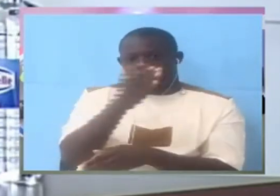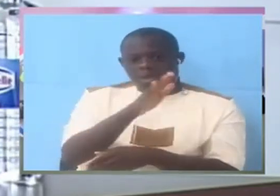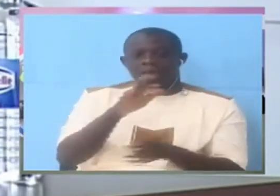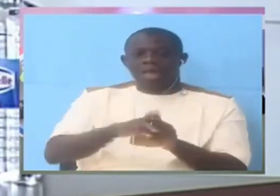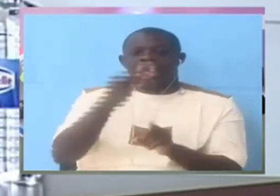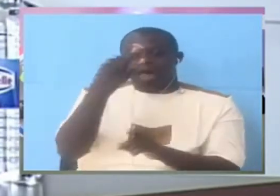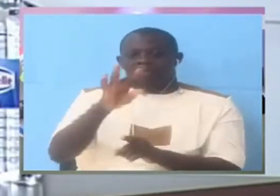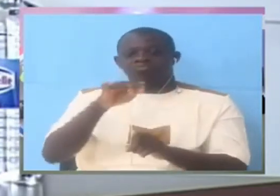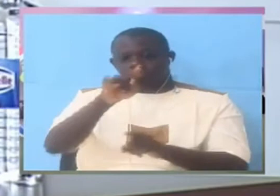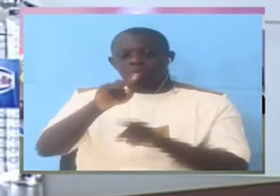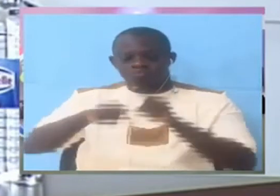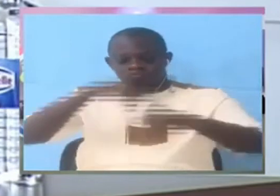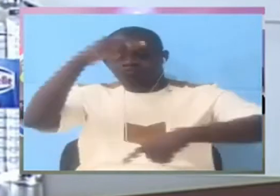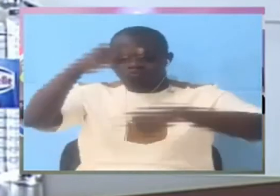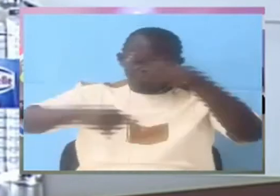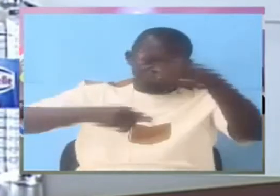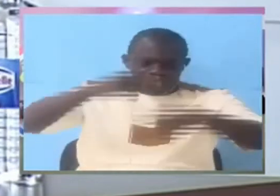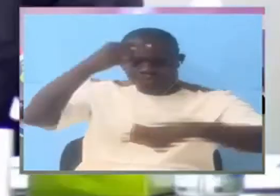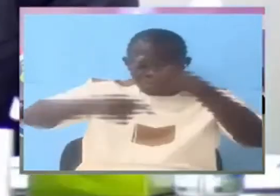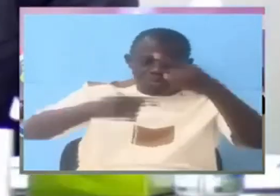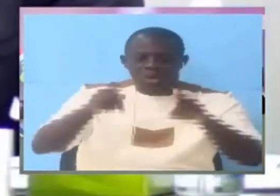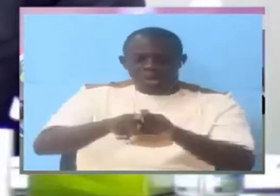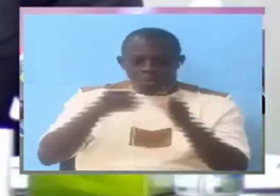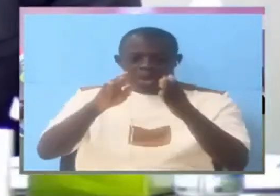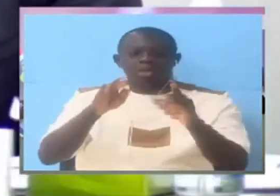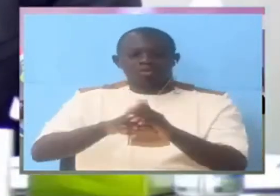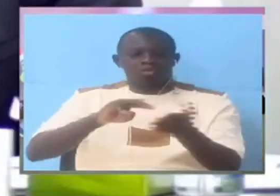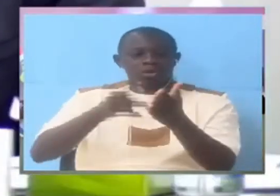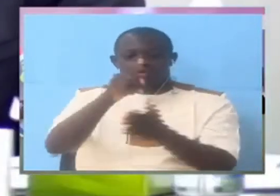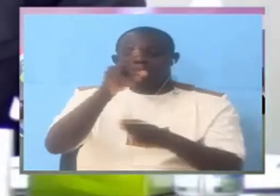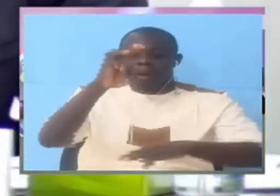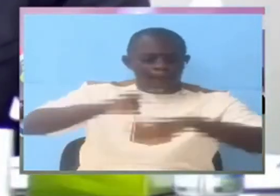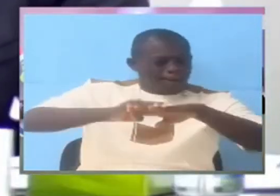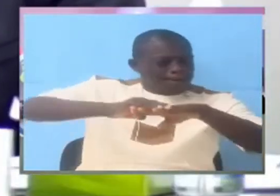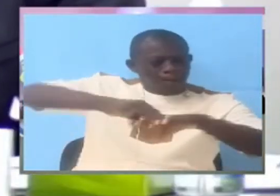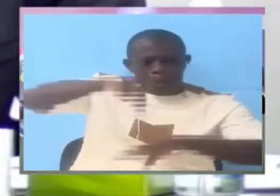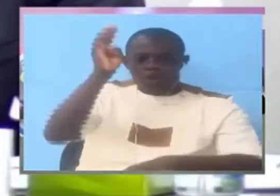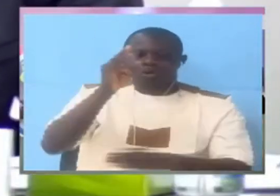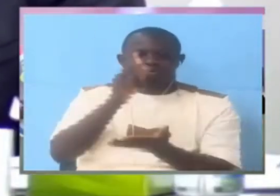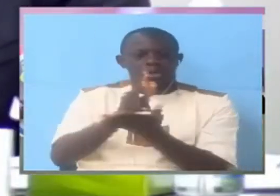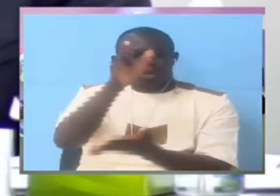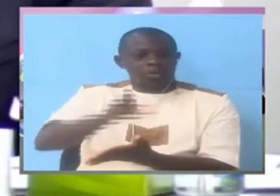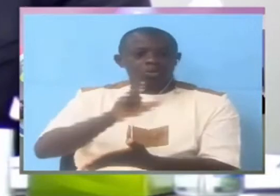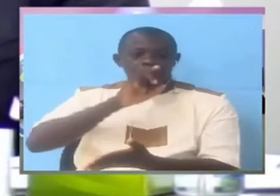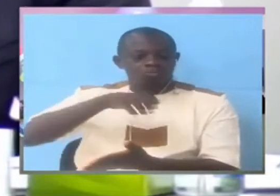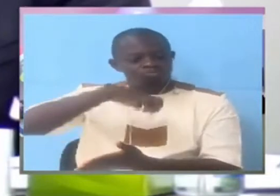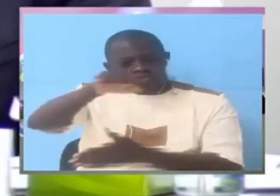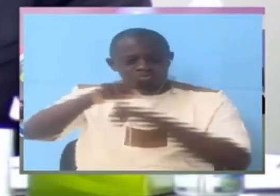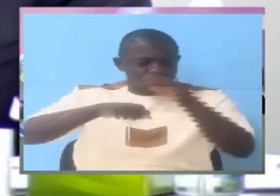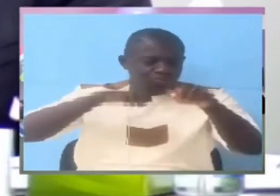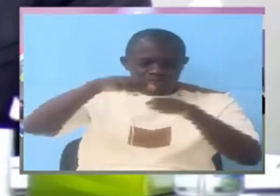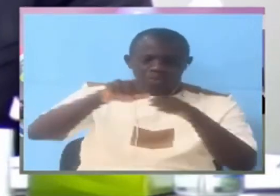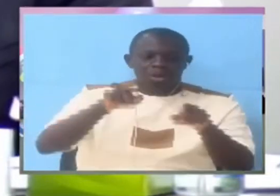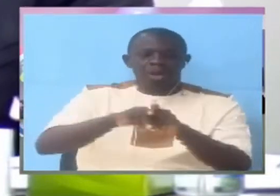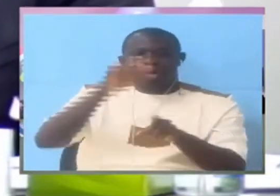you can listen to me at this rate you would be the most misleading witness to appear before the commission on the issue of the functioning